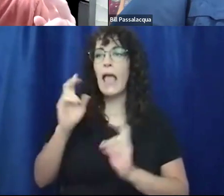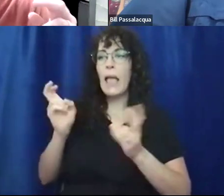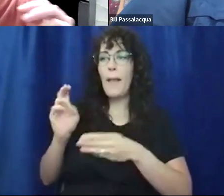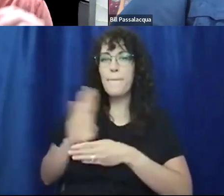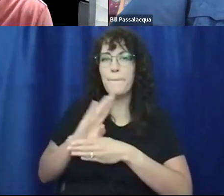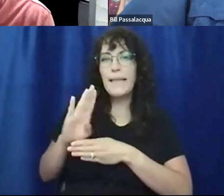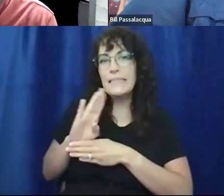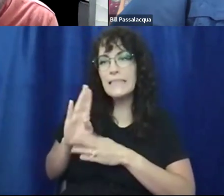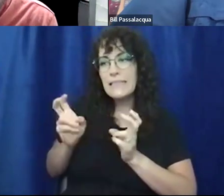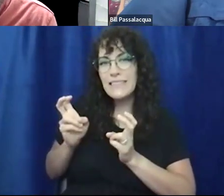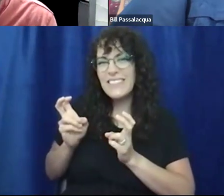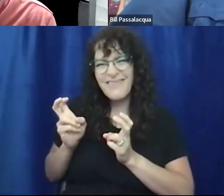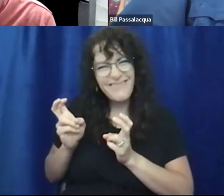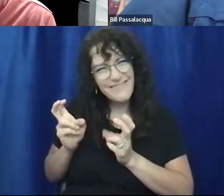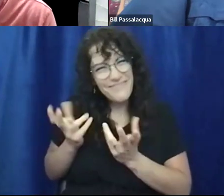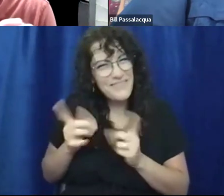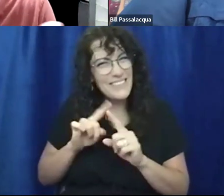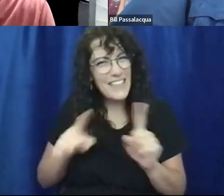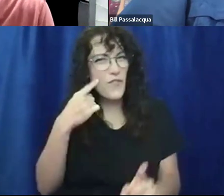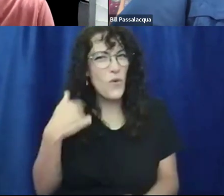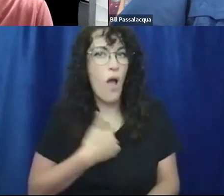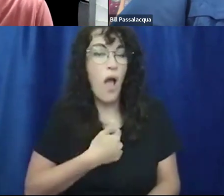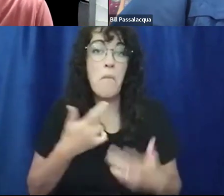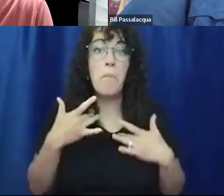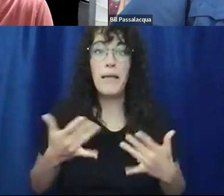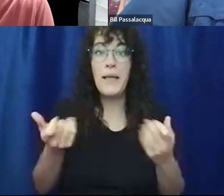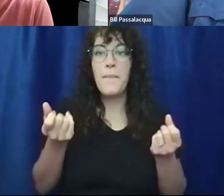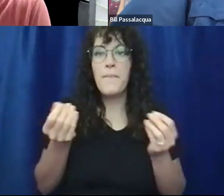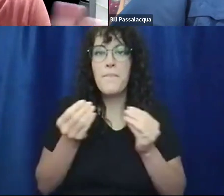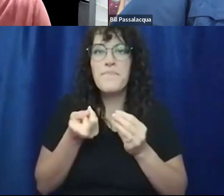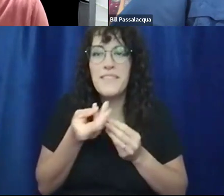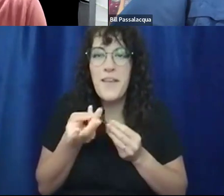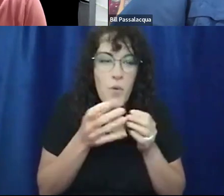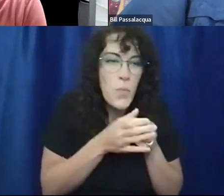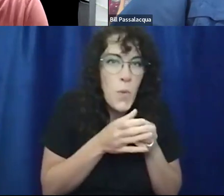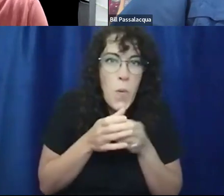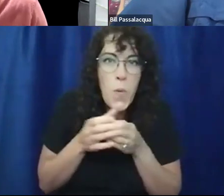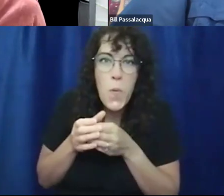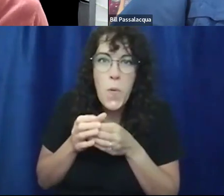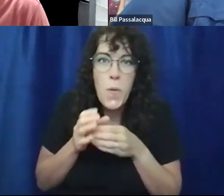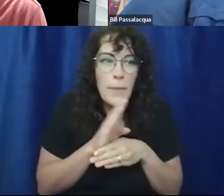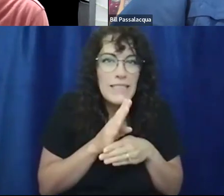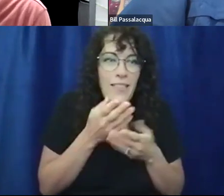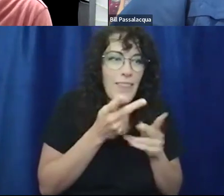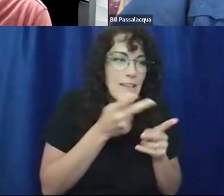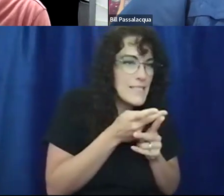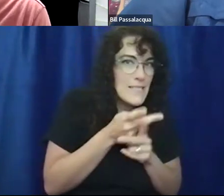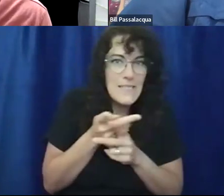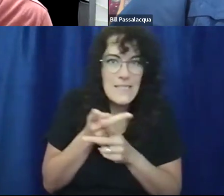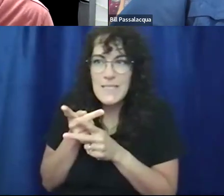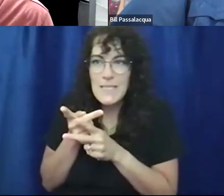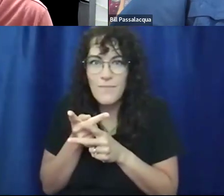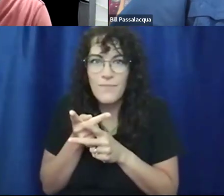different for us. Like usually it's a bunch of smaller businesses or smaller things that we have to kind of do.